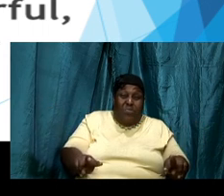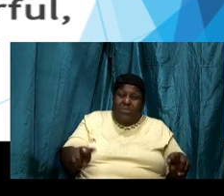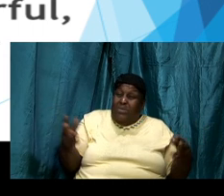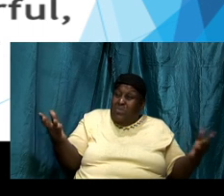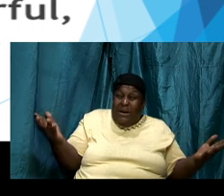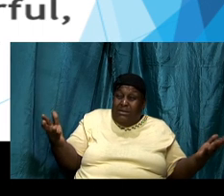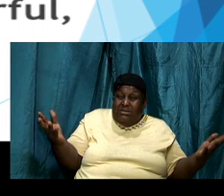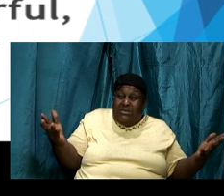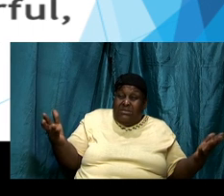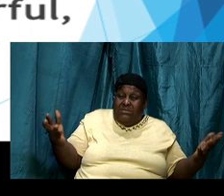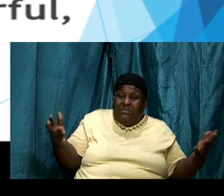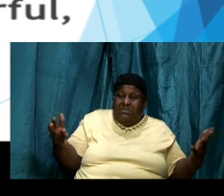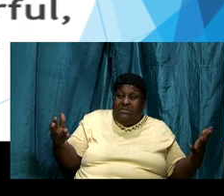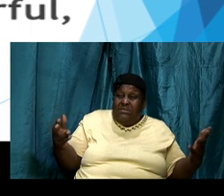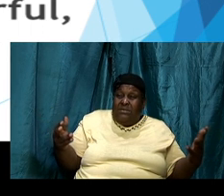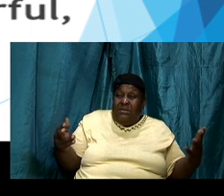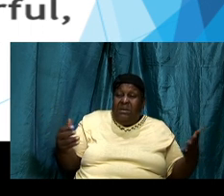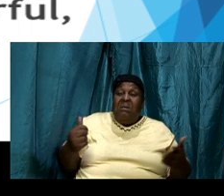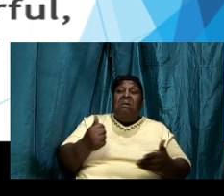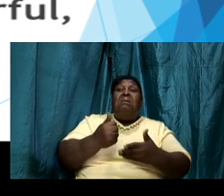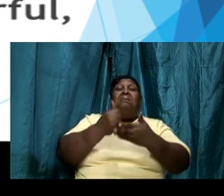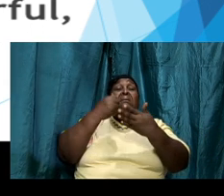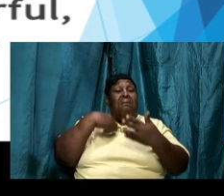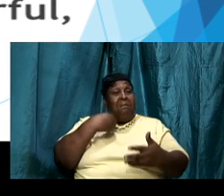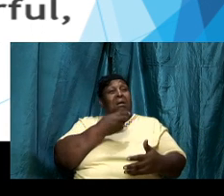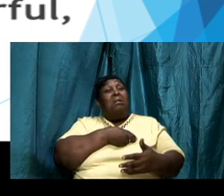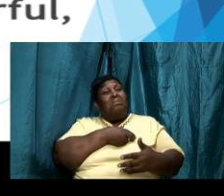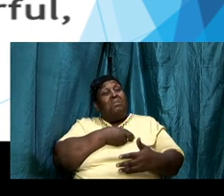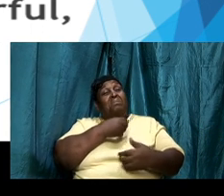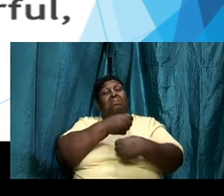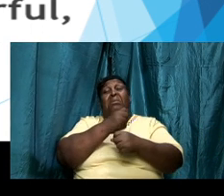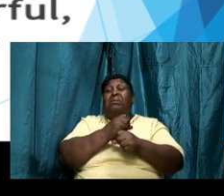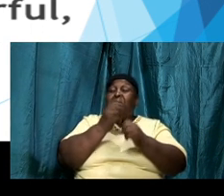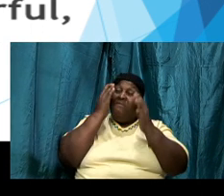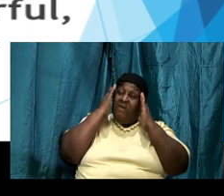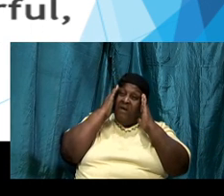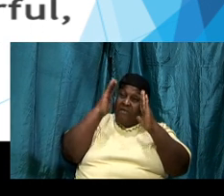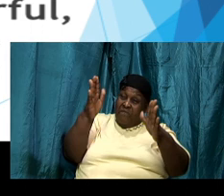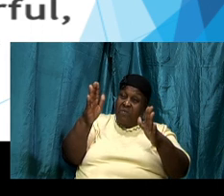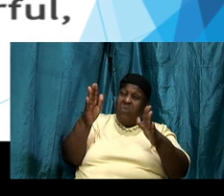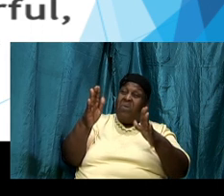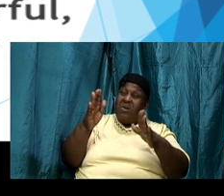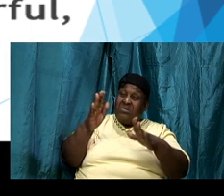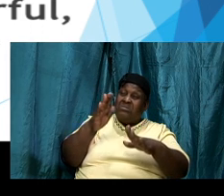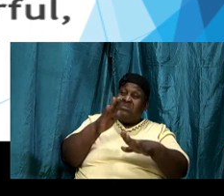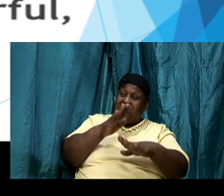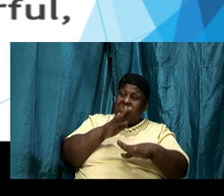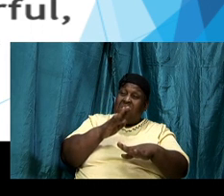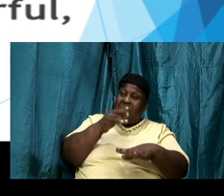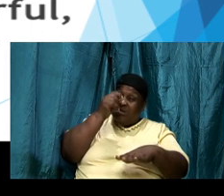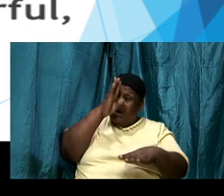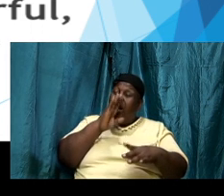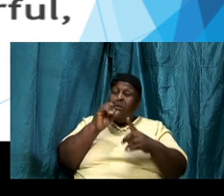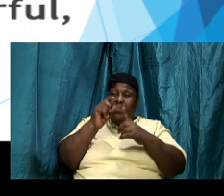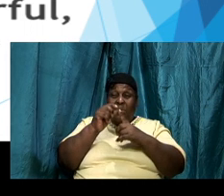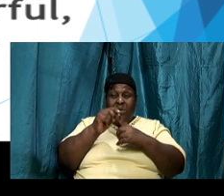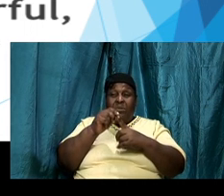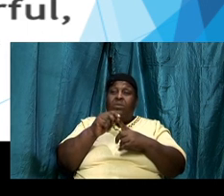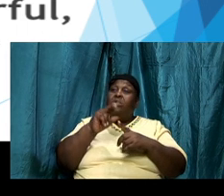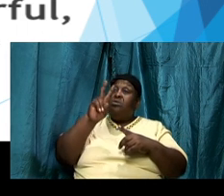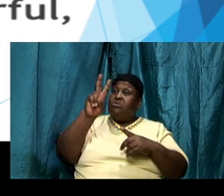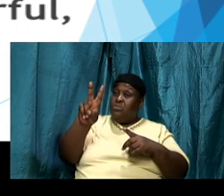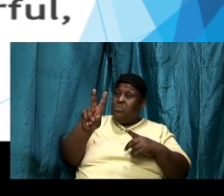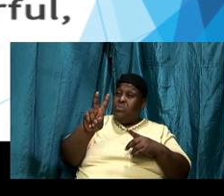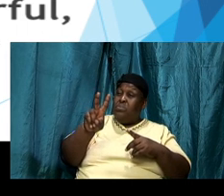earlier it helps us to become more focused on the word two it helps and lead us